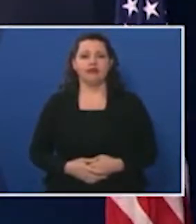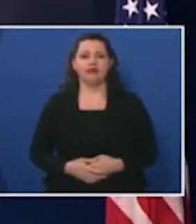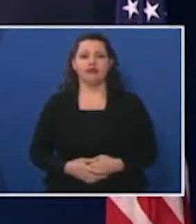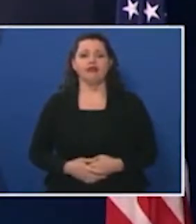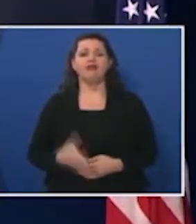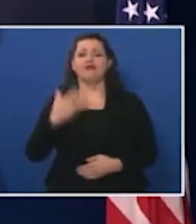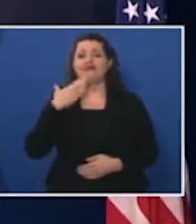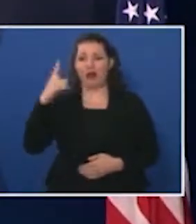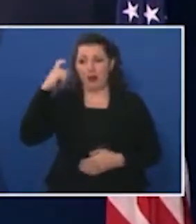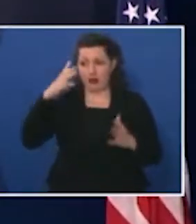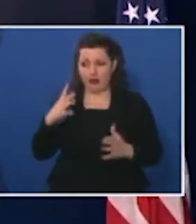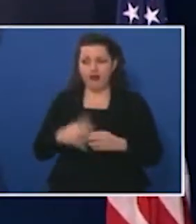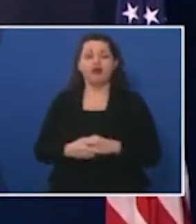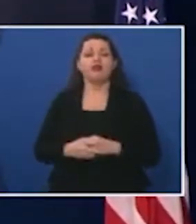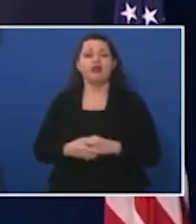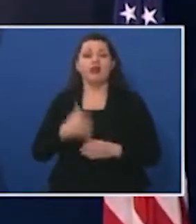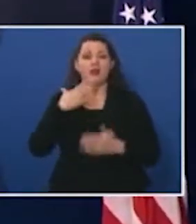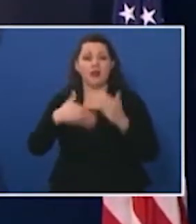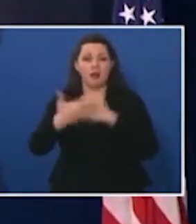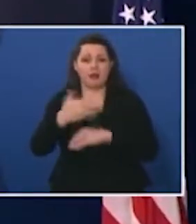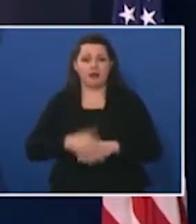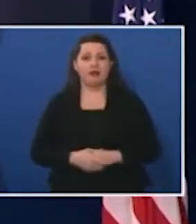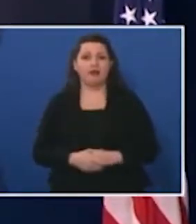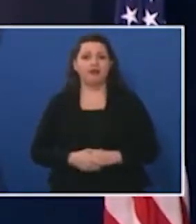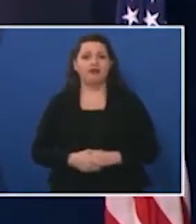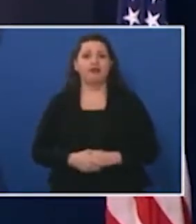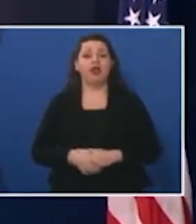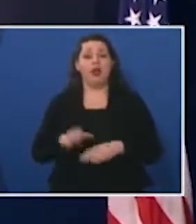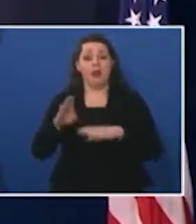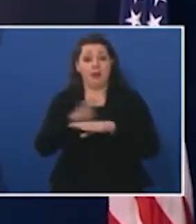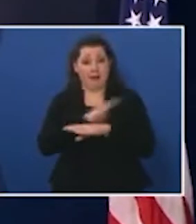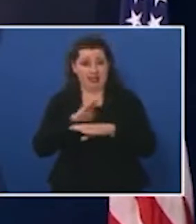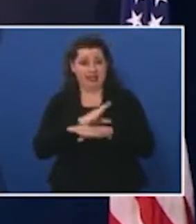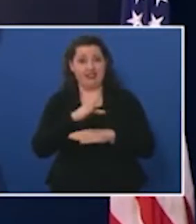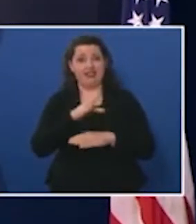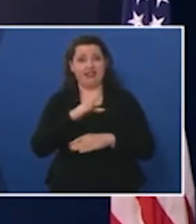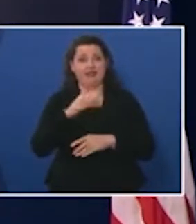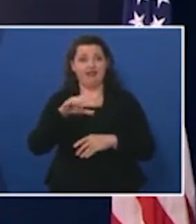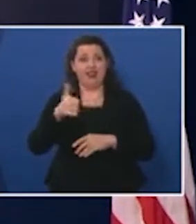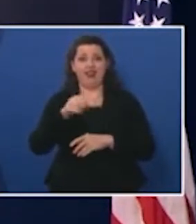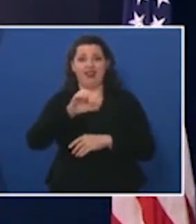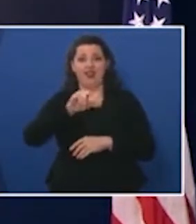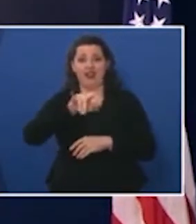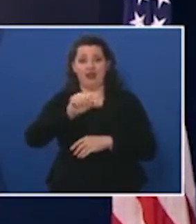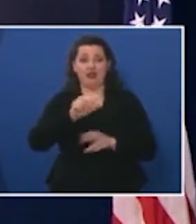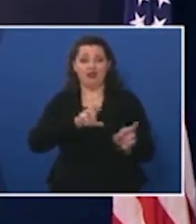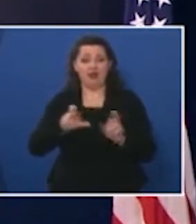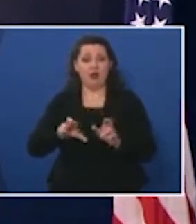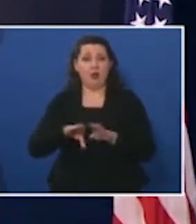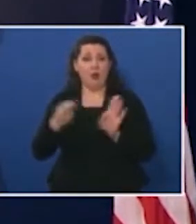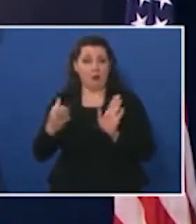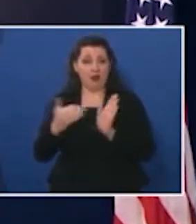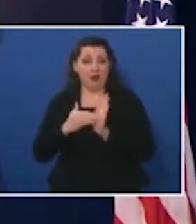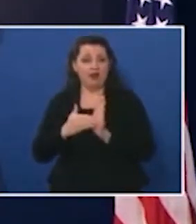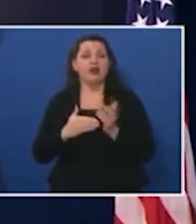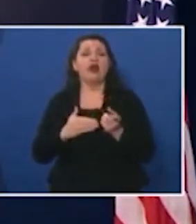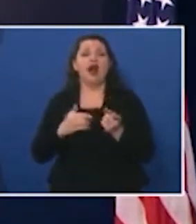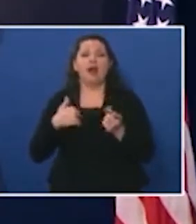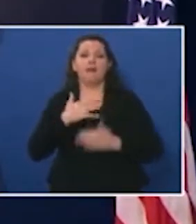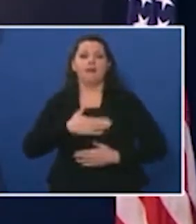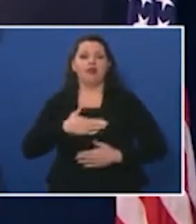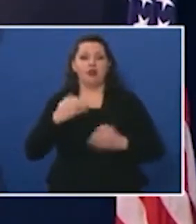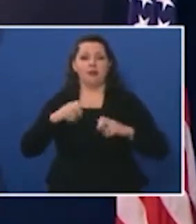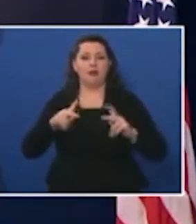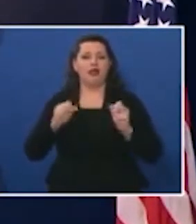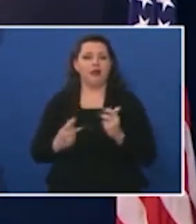Thank you Governor Reynolds and good morning as businesses and additional counties prepare to reopen I appreciate the opportunity to